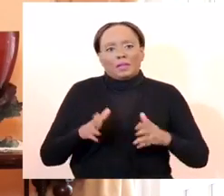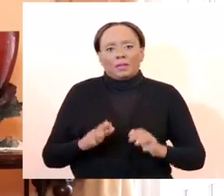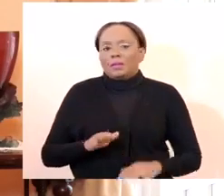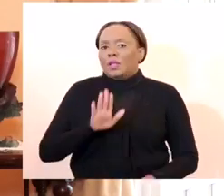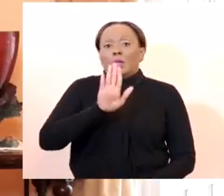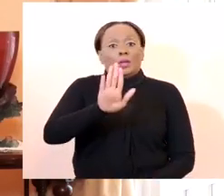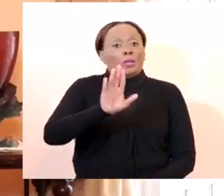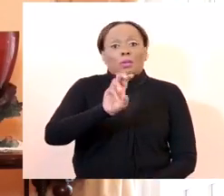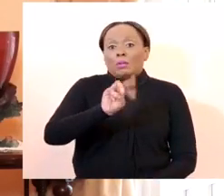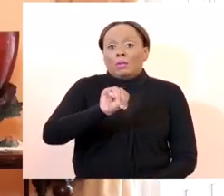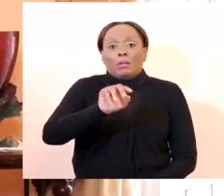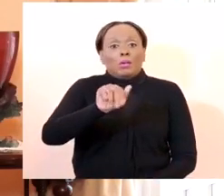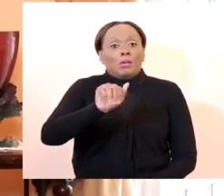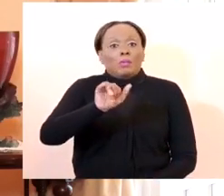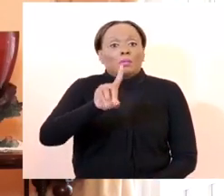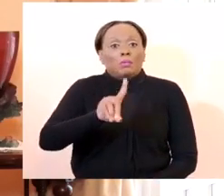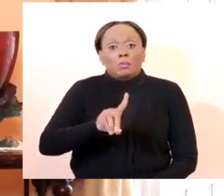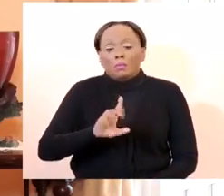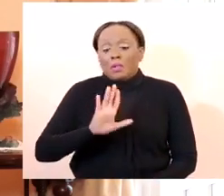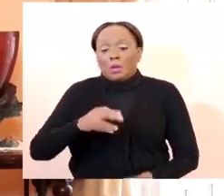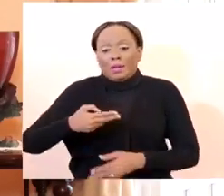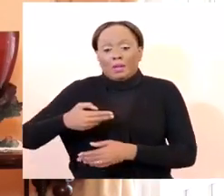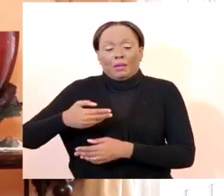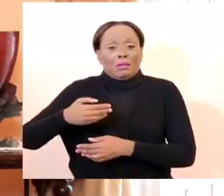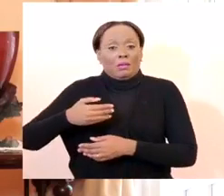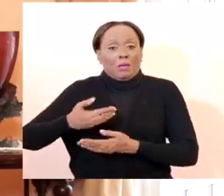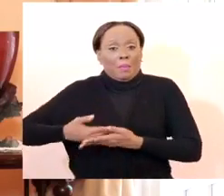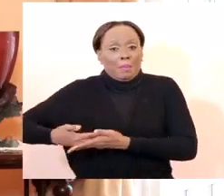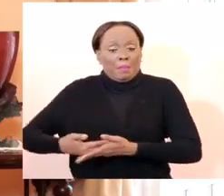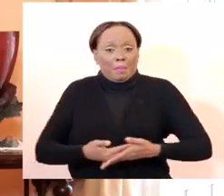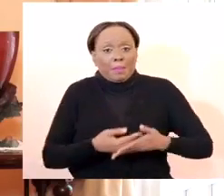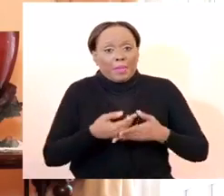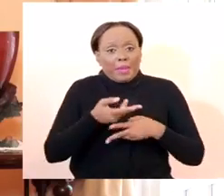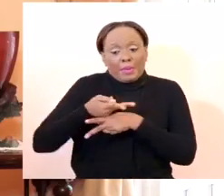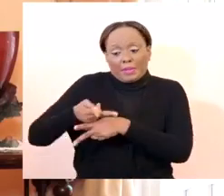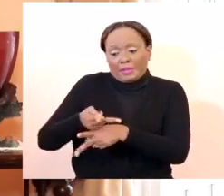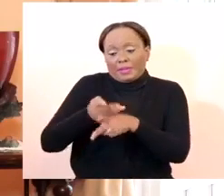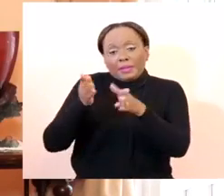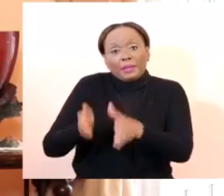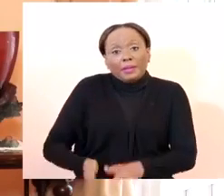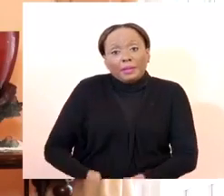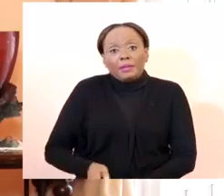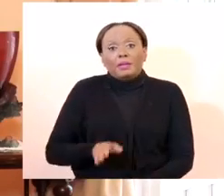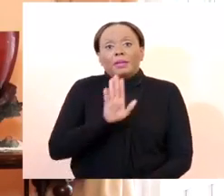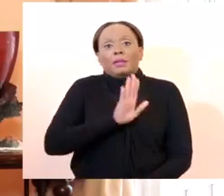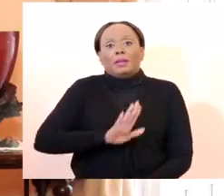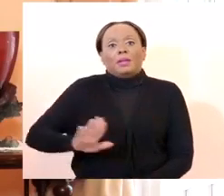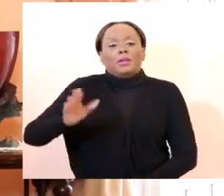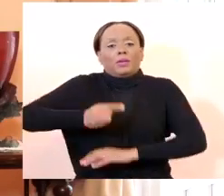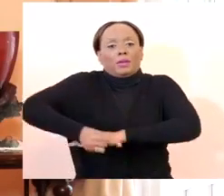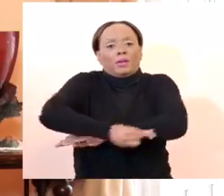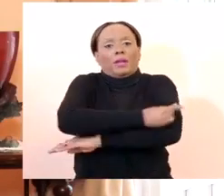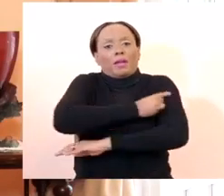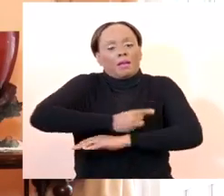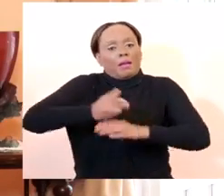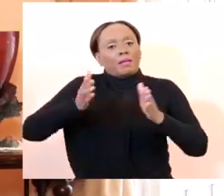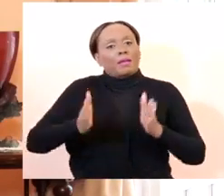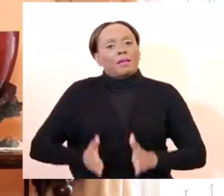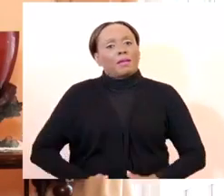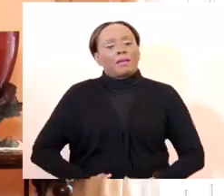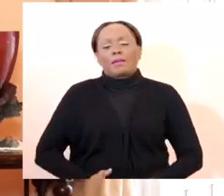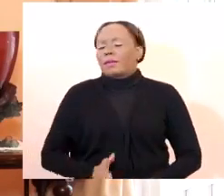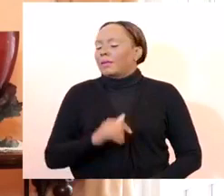maid into work, you will not be allowed to bring your nanny into work, you will not be allowed to bring your gardener and other